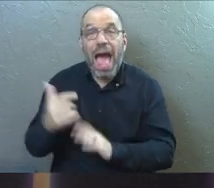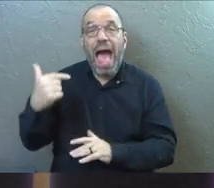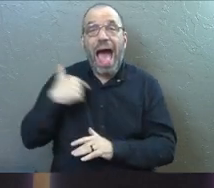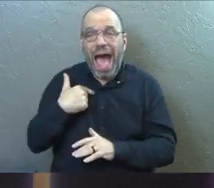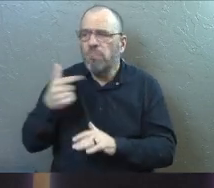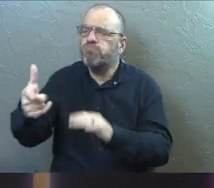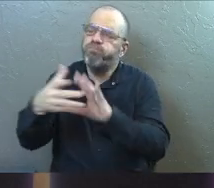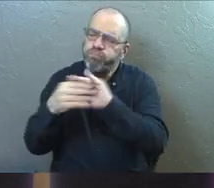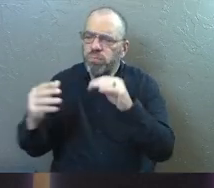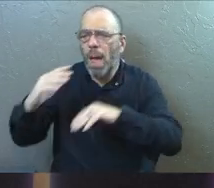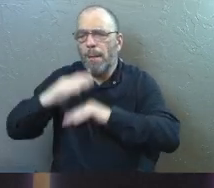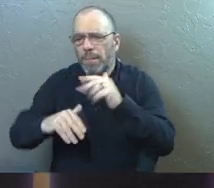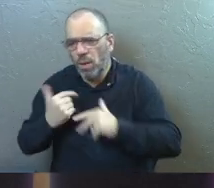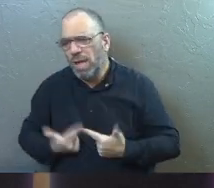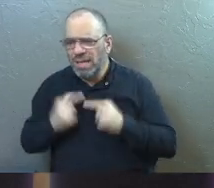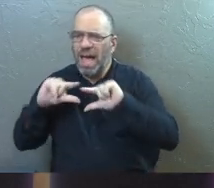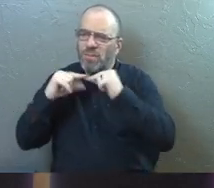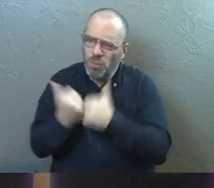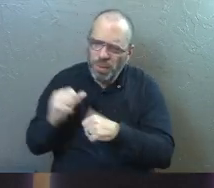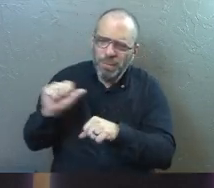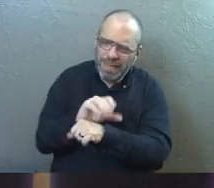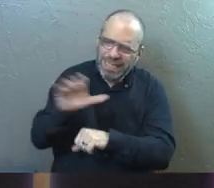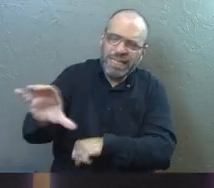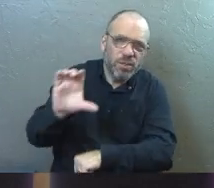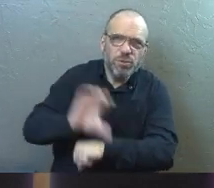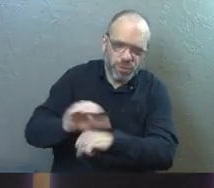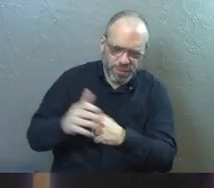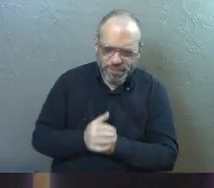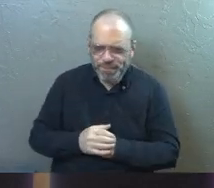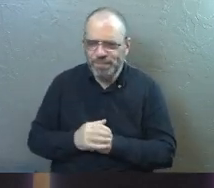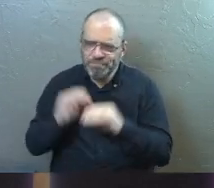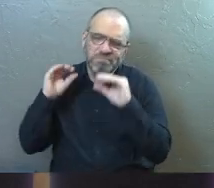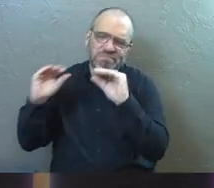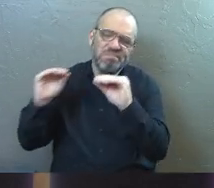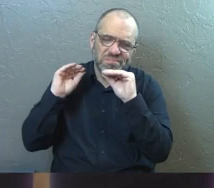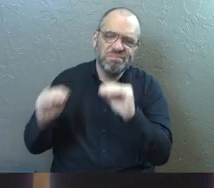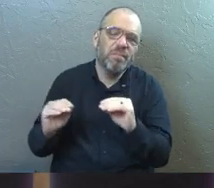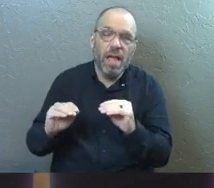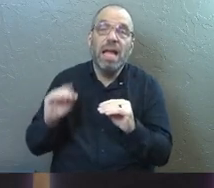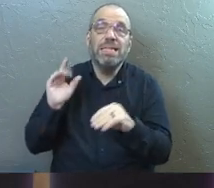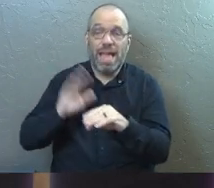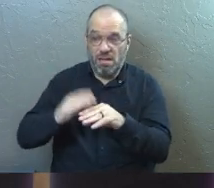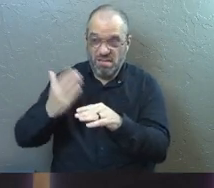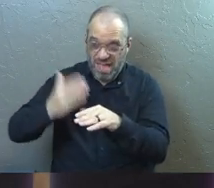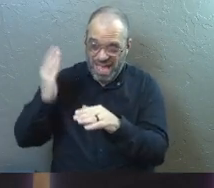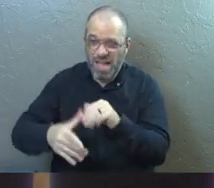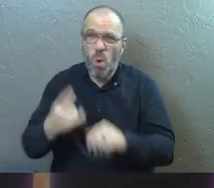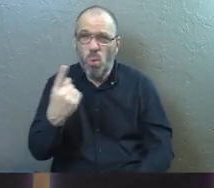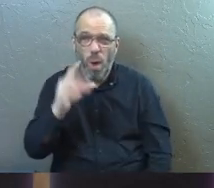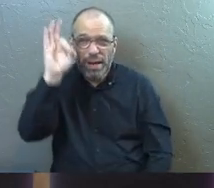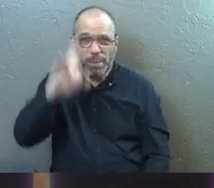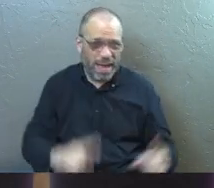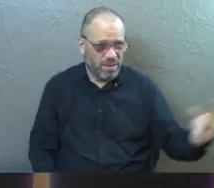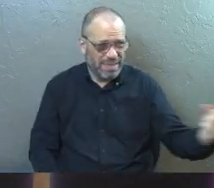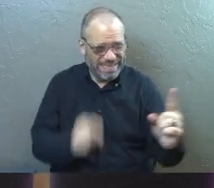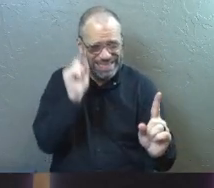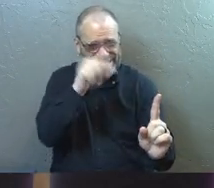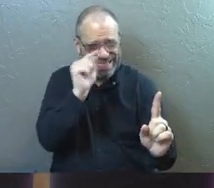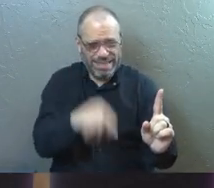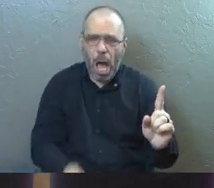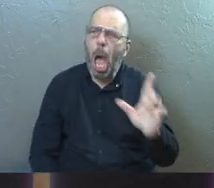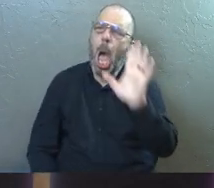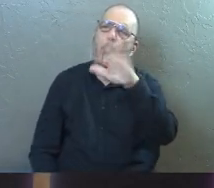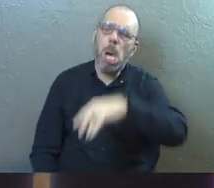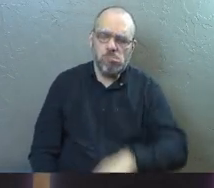I was telling them how to build a life group ministry at their church. And we got to the end of it and there was this one pastor there and he was like,